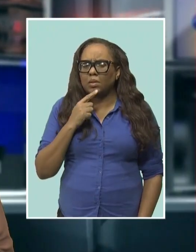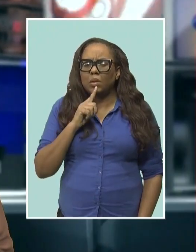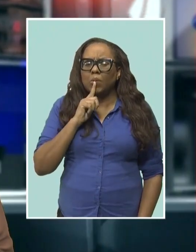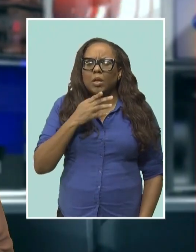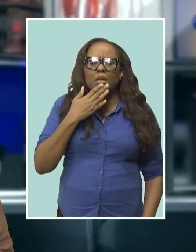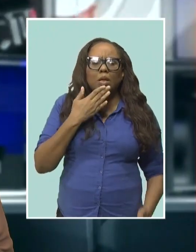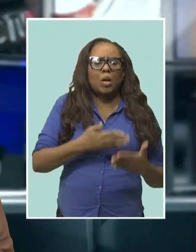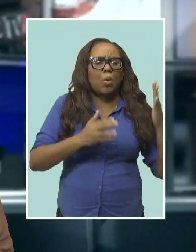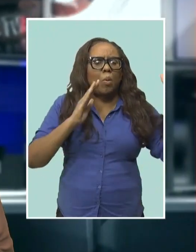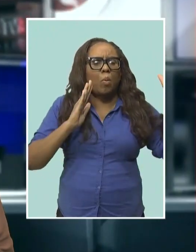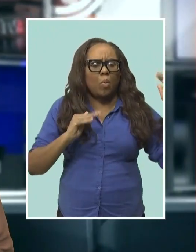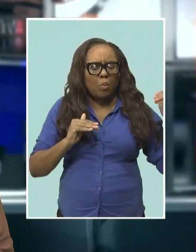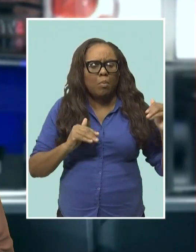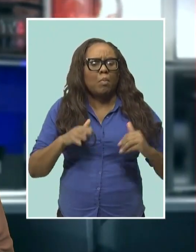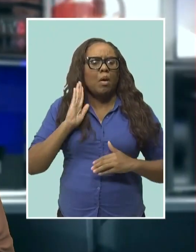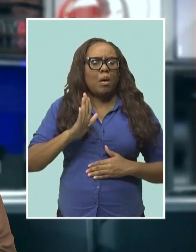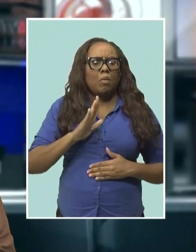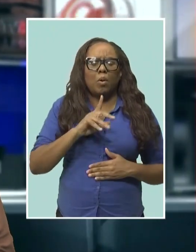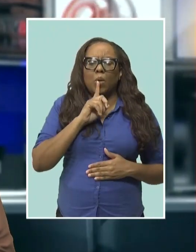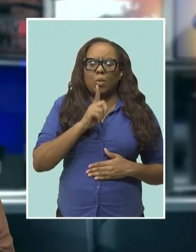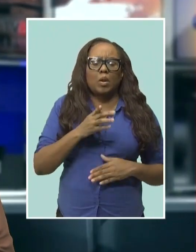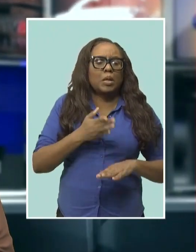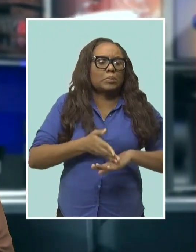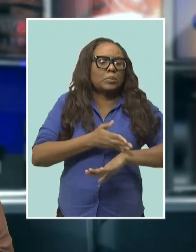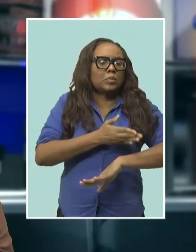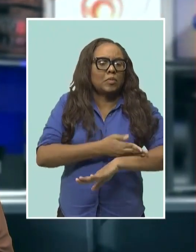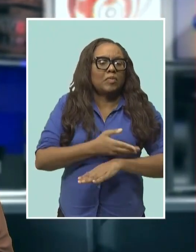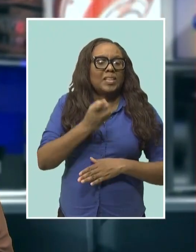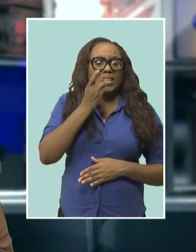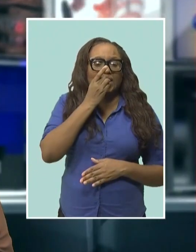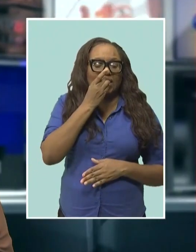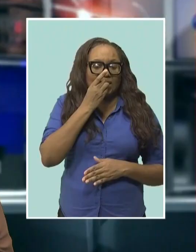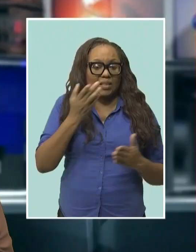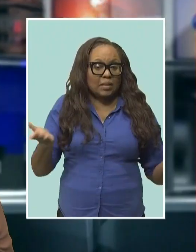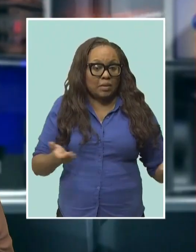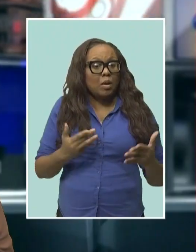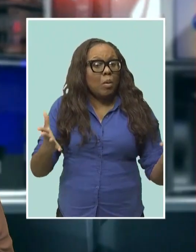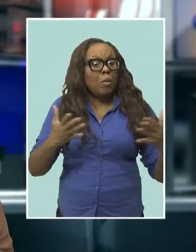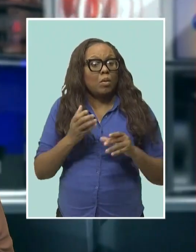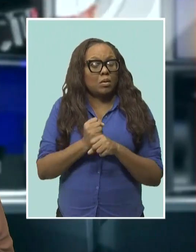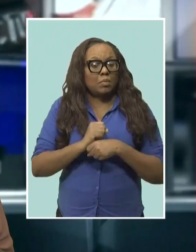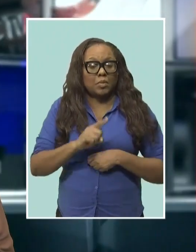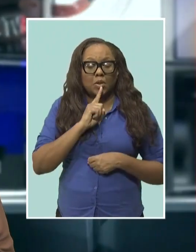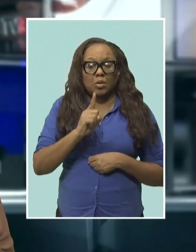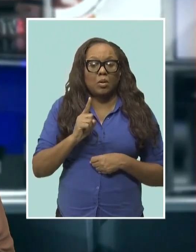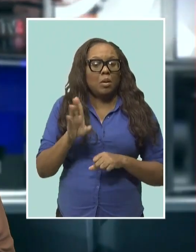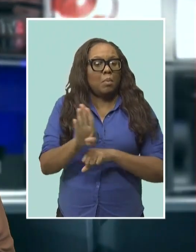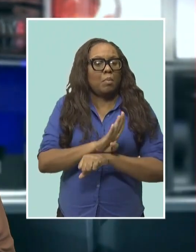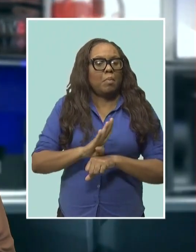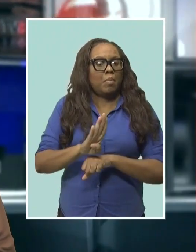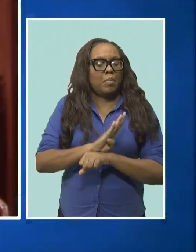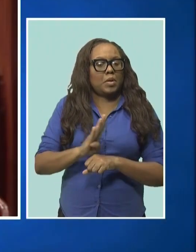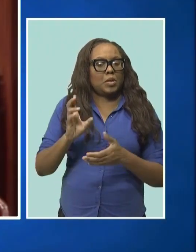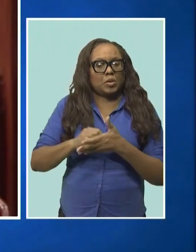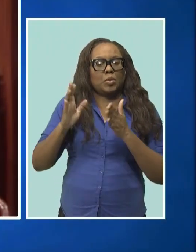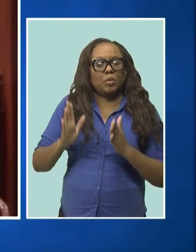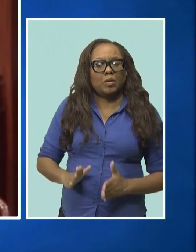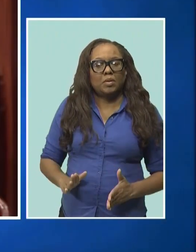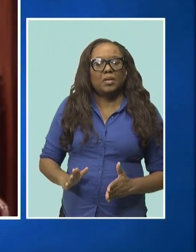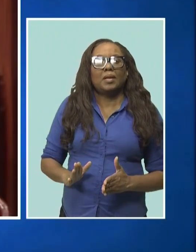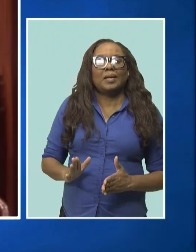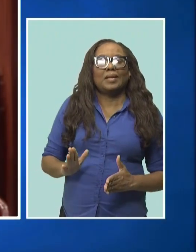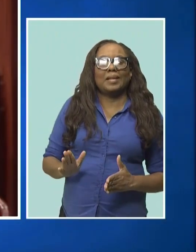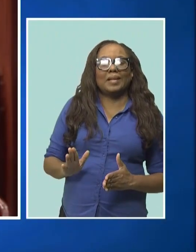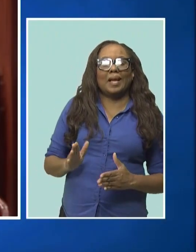currently exist in dentistry locally. She wants officials to ensure local students are accommodated. I wish that